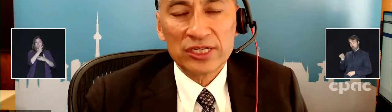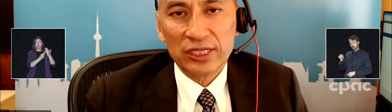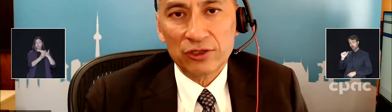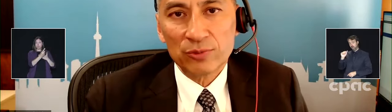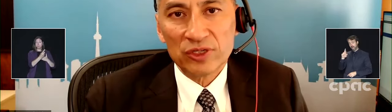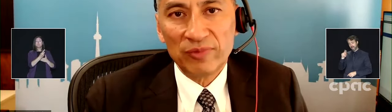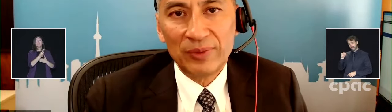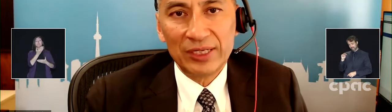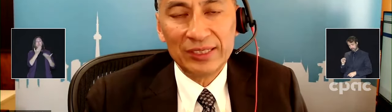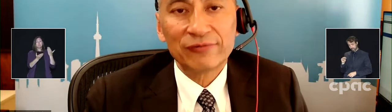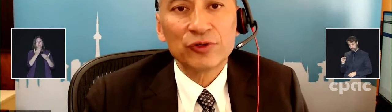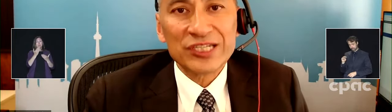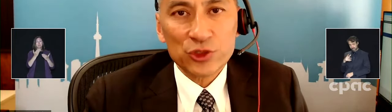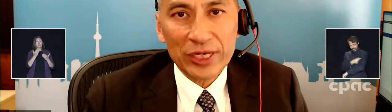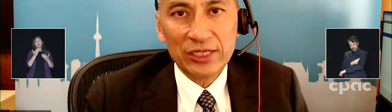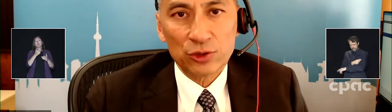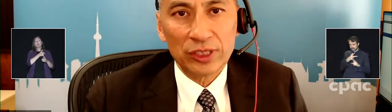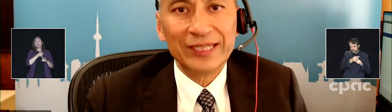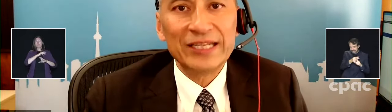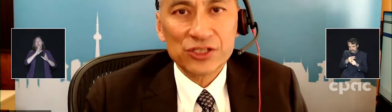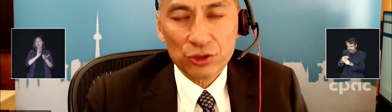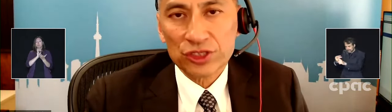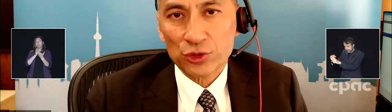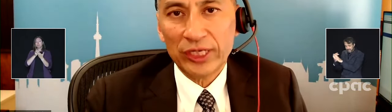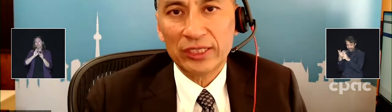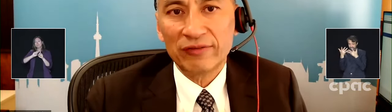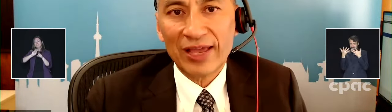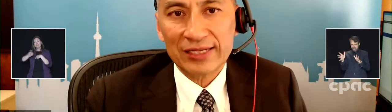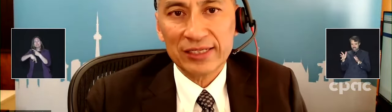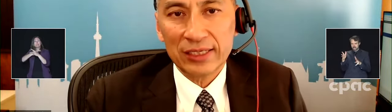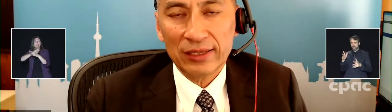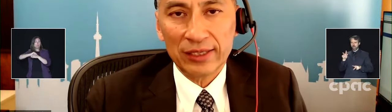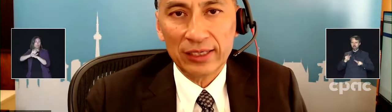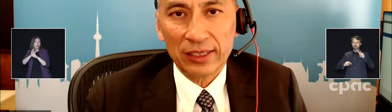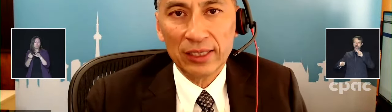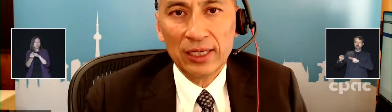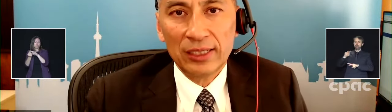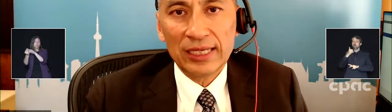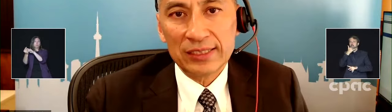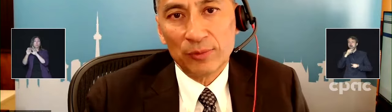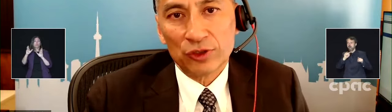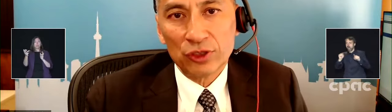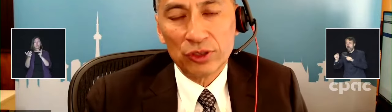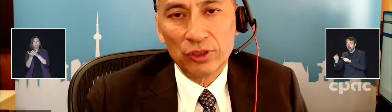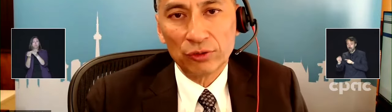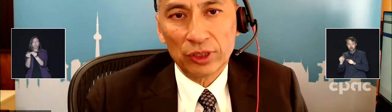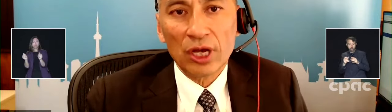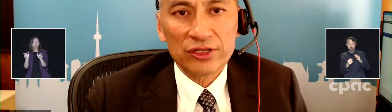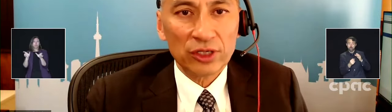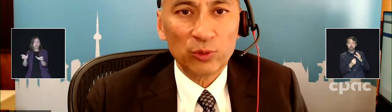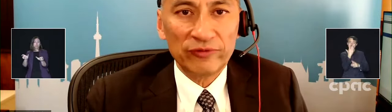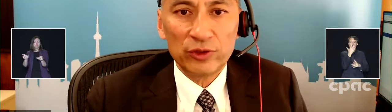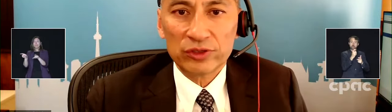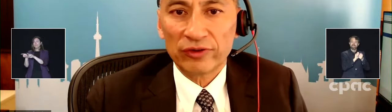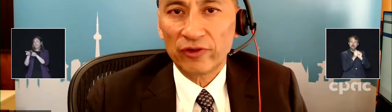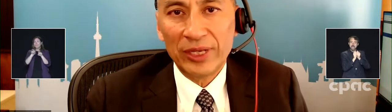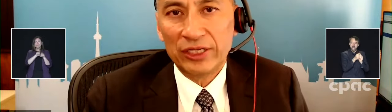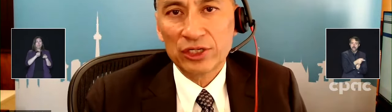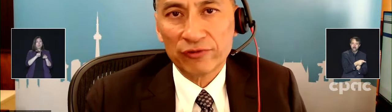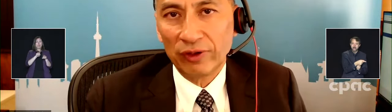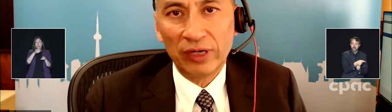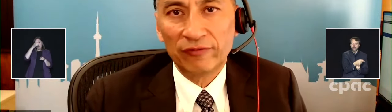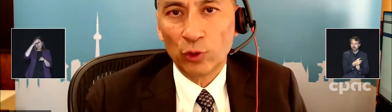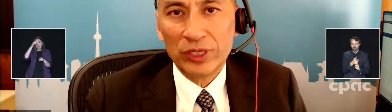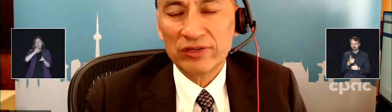in terms of maybe different strains or an additional strain in the vaccine. I think that's similar to the construct we've used for many years for